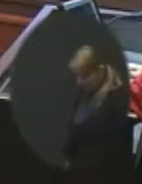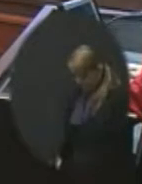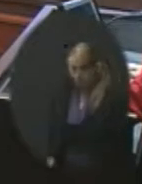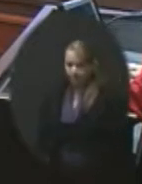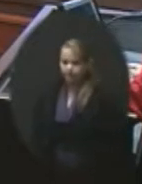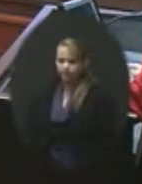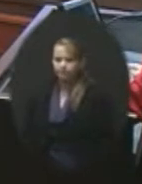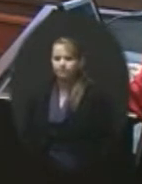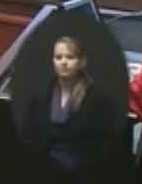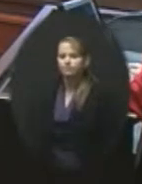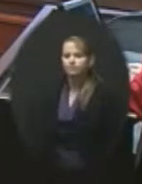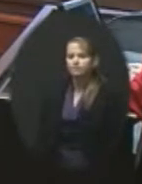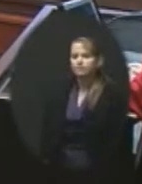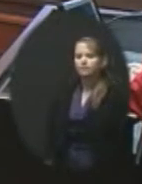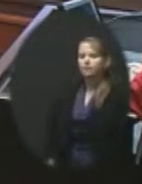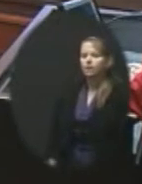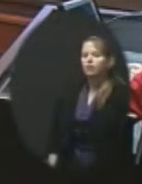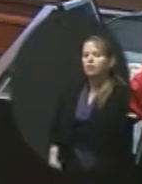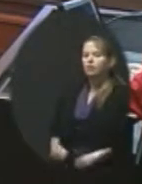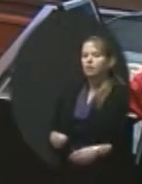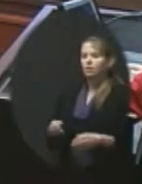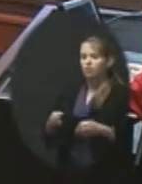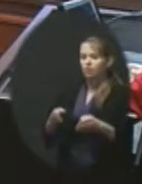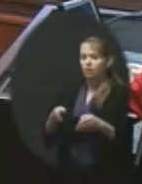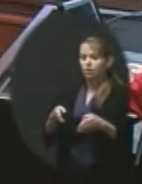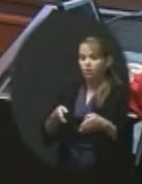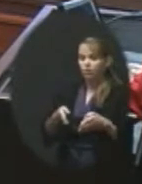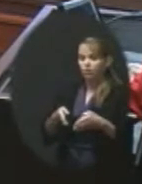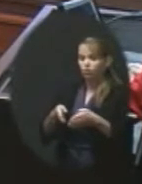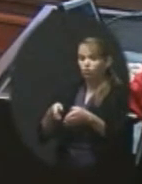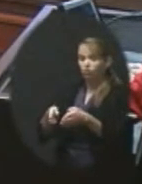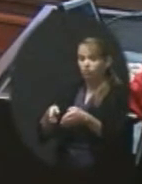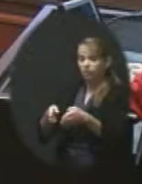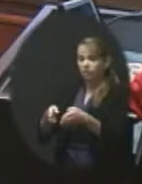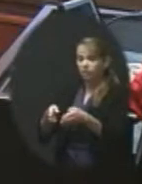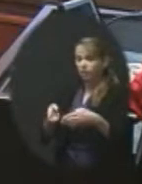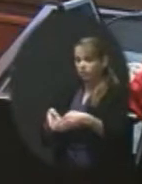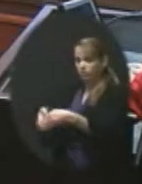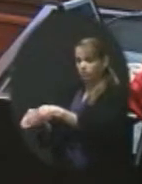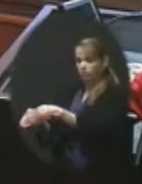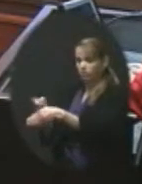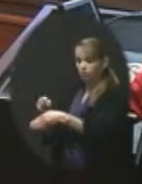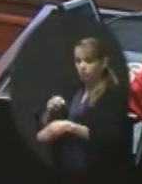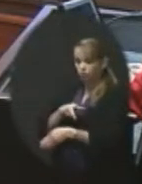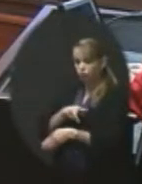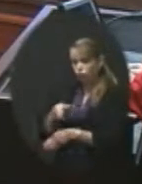The crossing of the streets there being a concern to all parents.